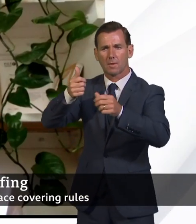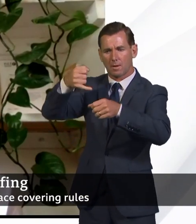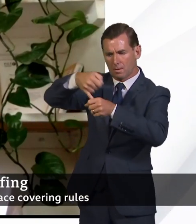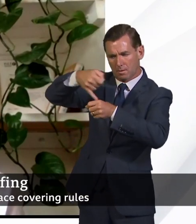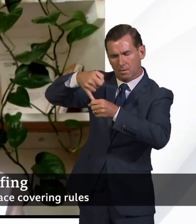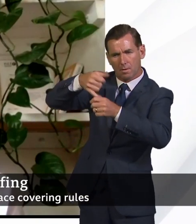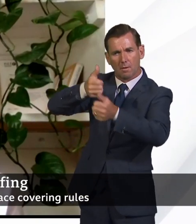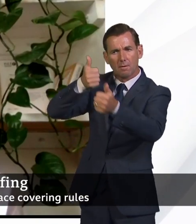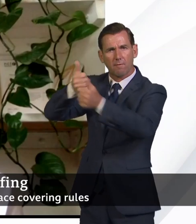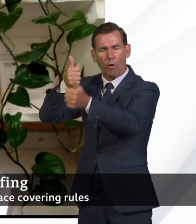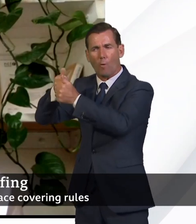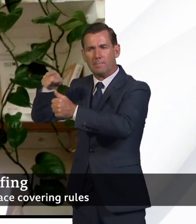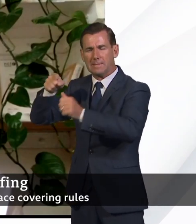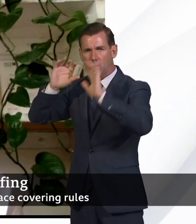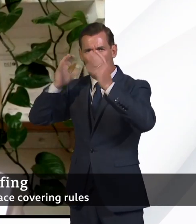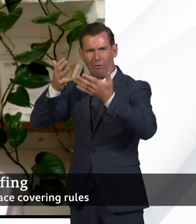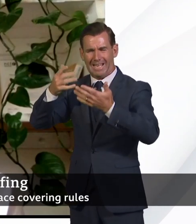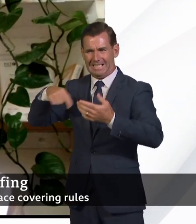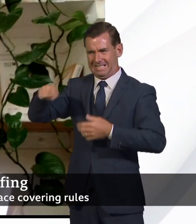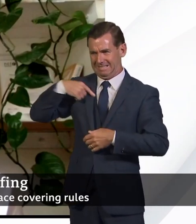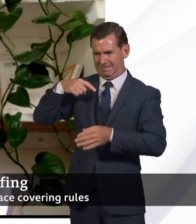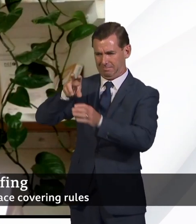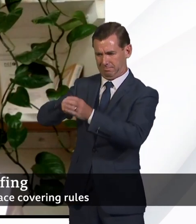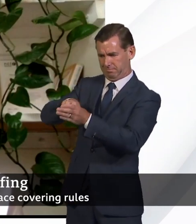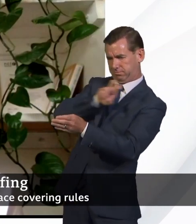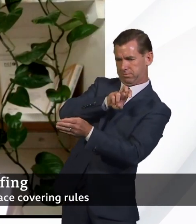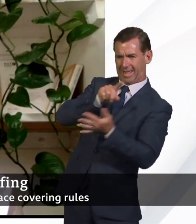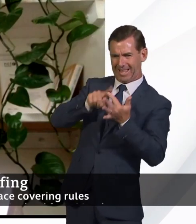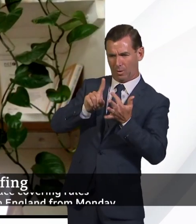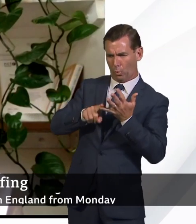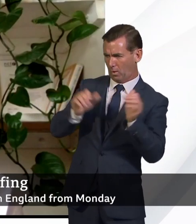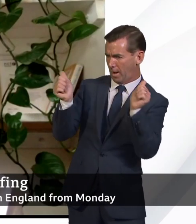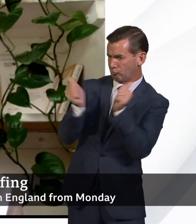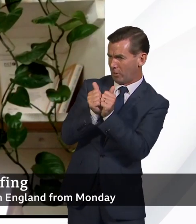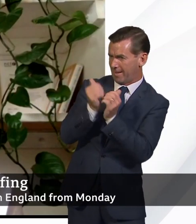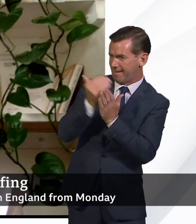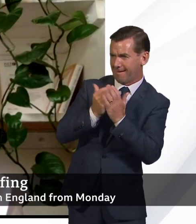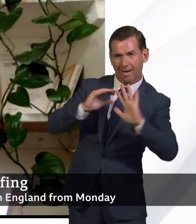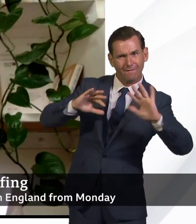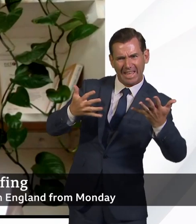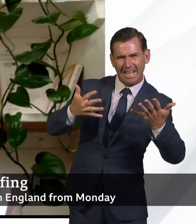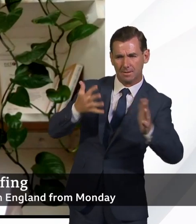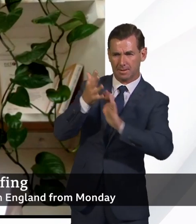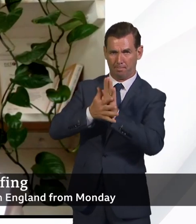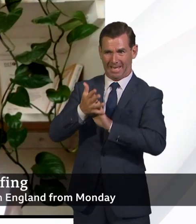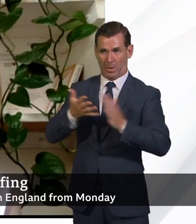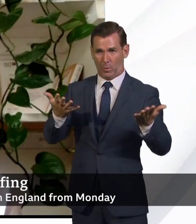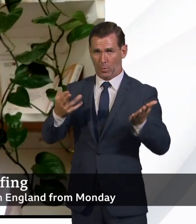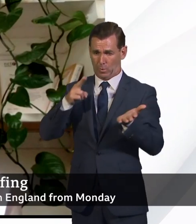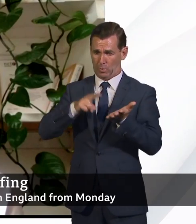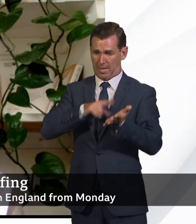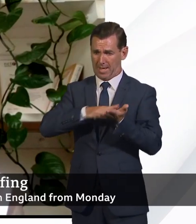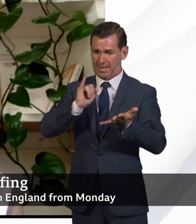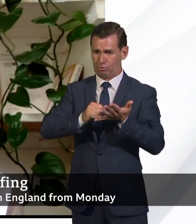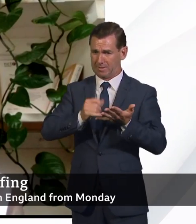COVID-19 and leaving the EU without sufficient trading arrangements could put the NHS in a